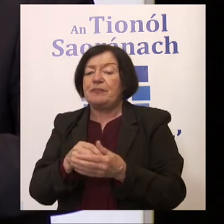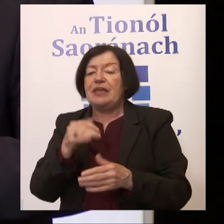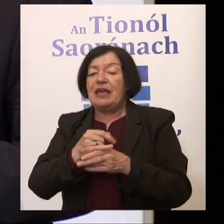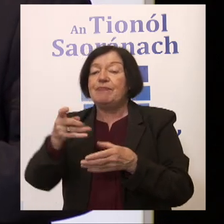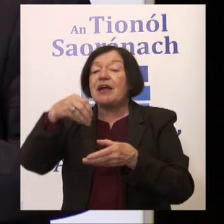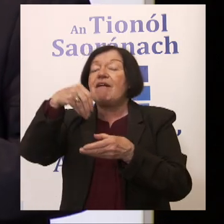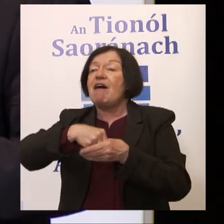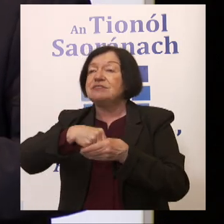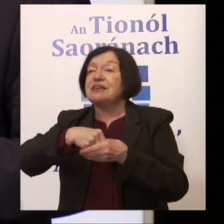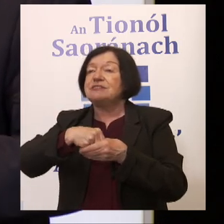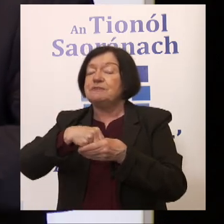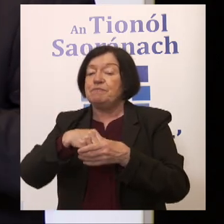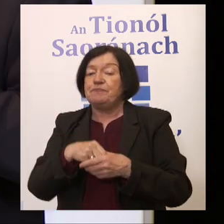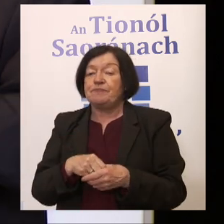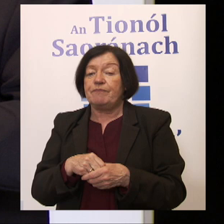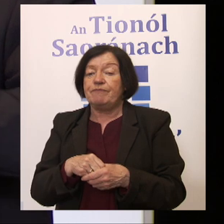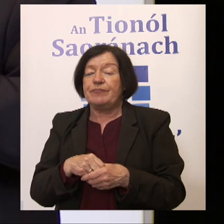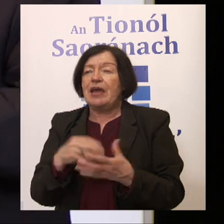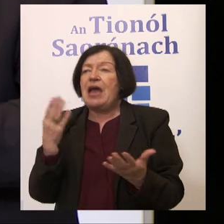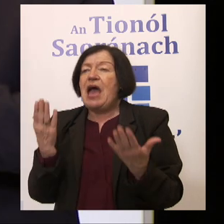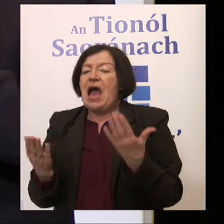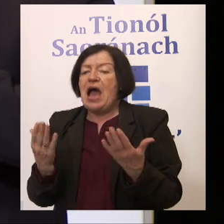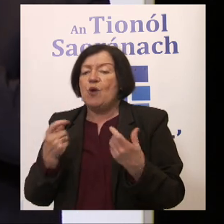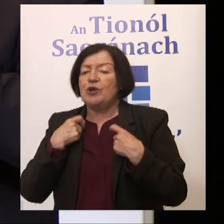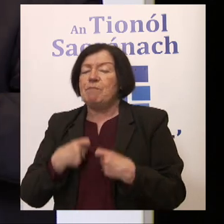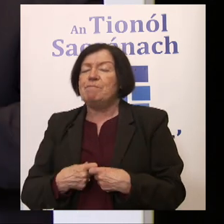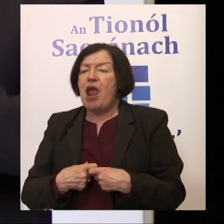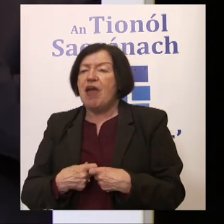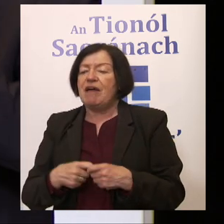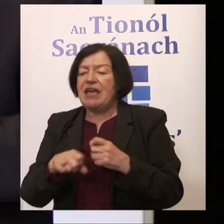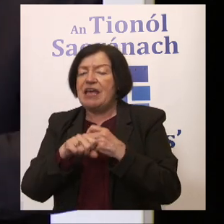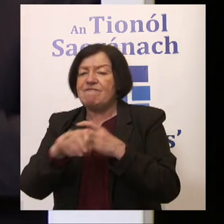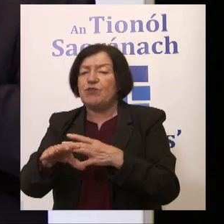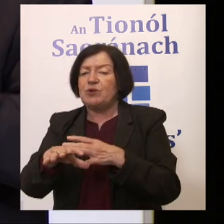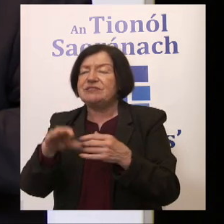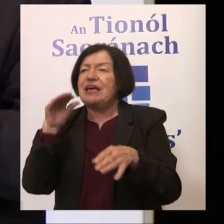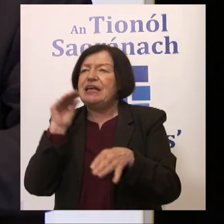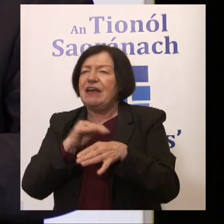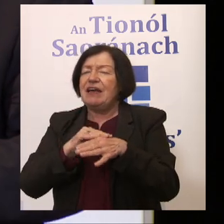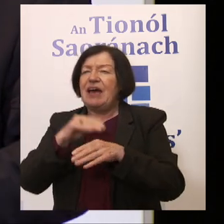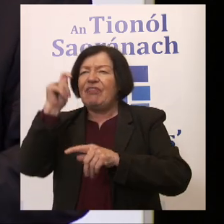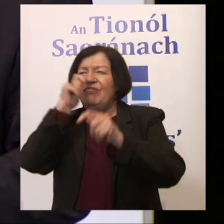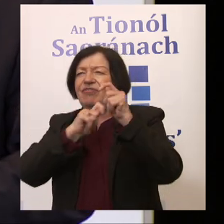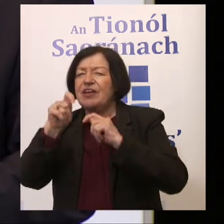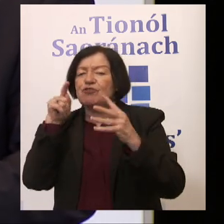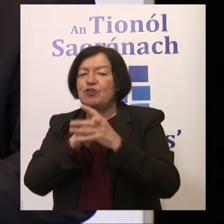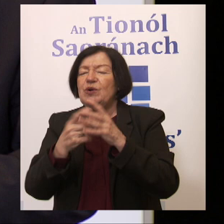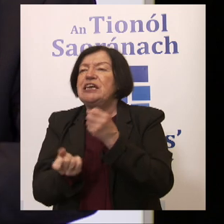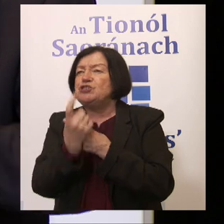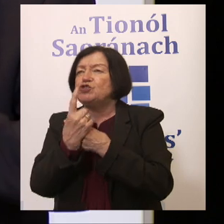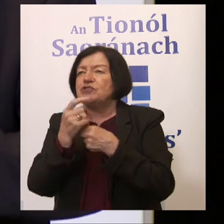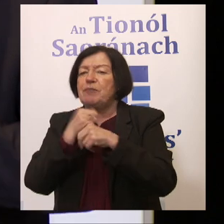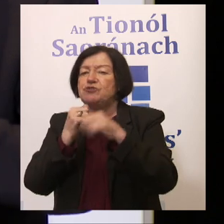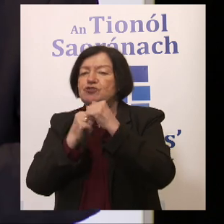context, within the local context. So how would a mayor influence and impact and think through issues around infrastructure,